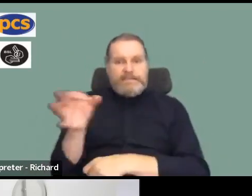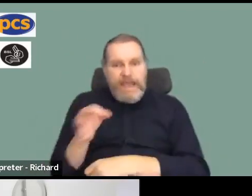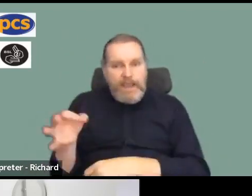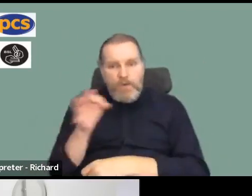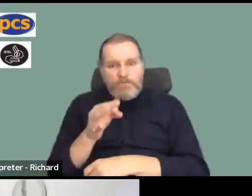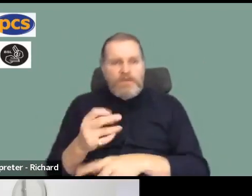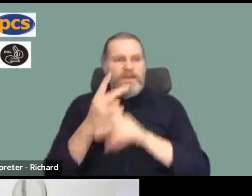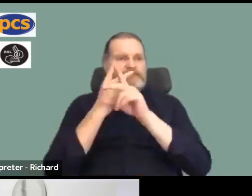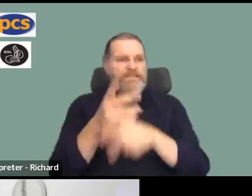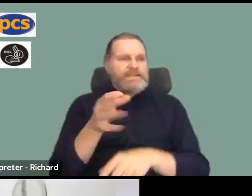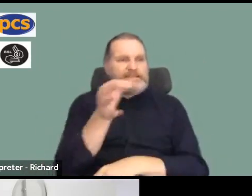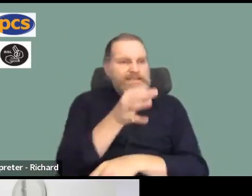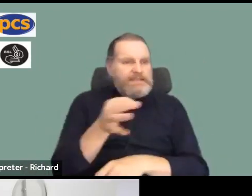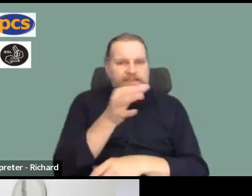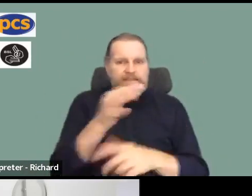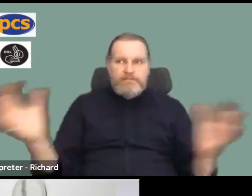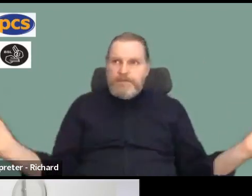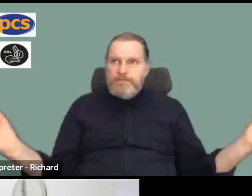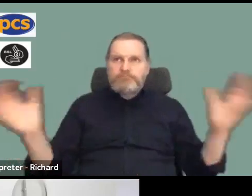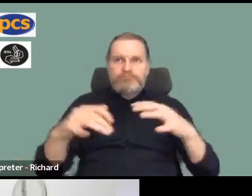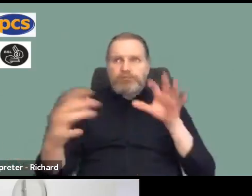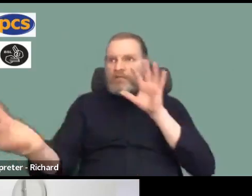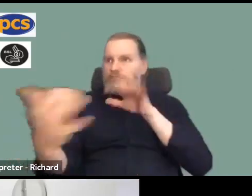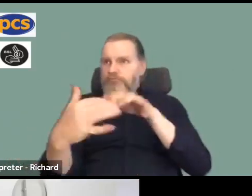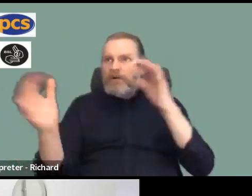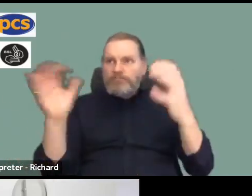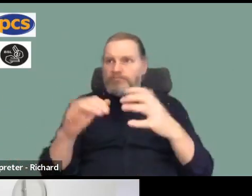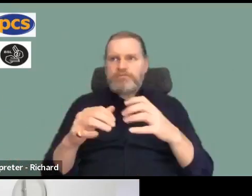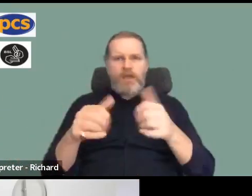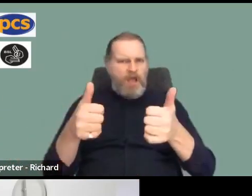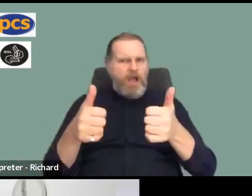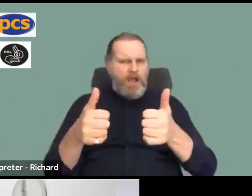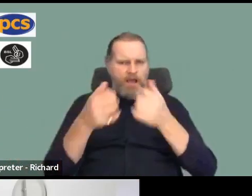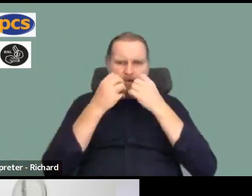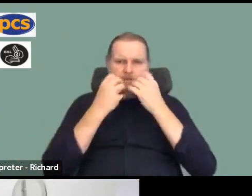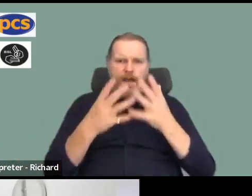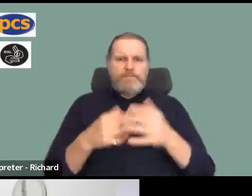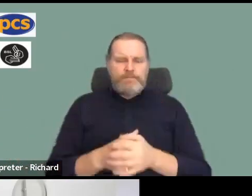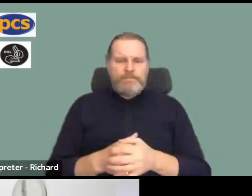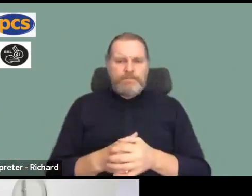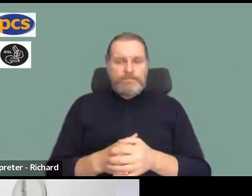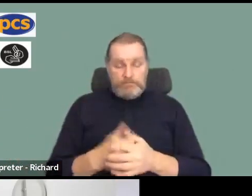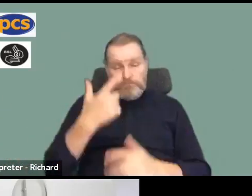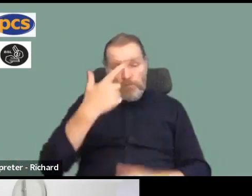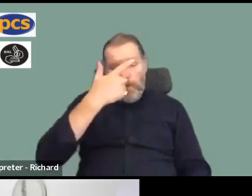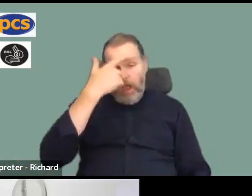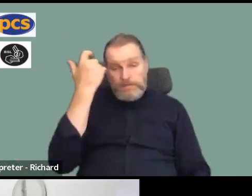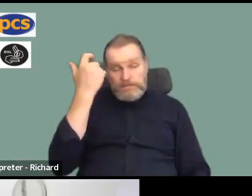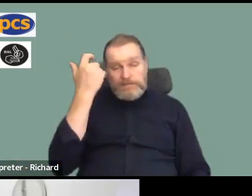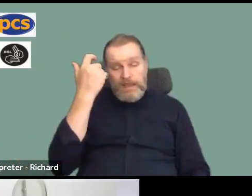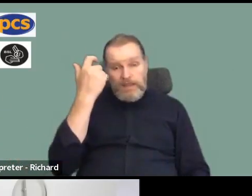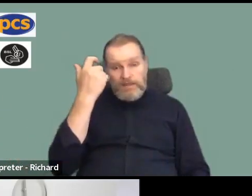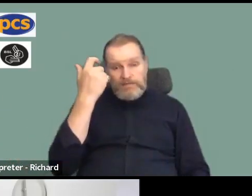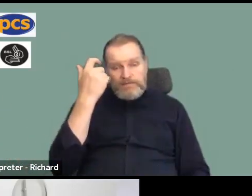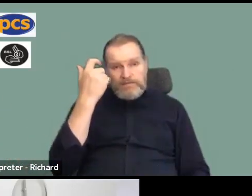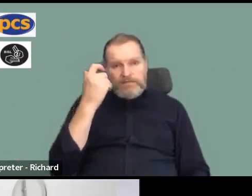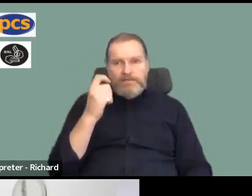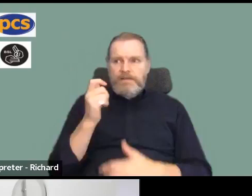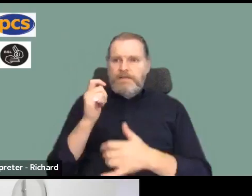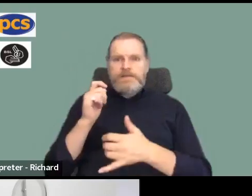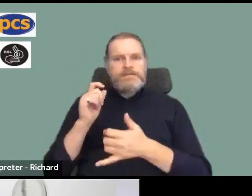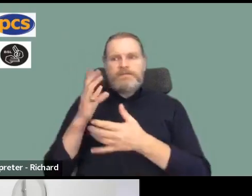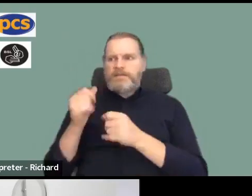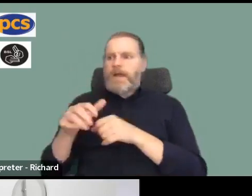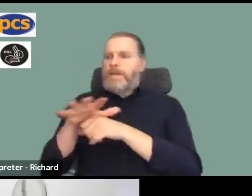to organise people from different branches coming together if it needs to be. So, you know, we do understand that sometimes people do get more confident